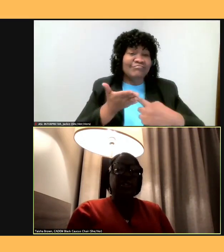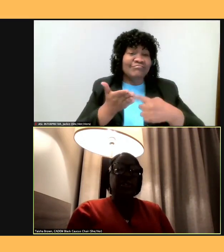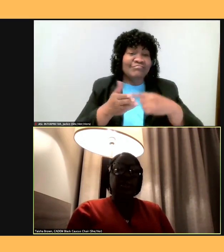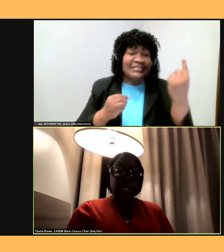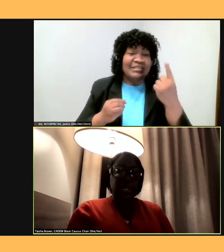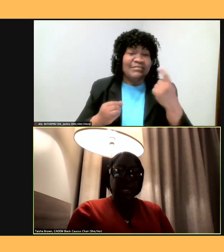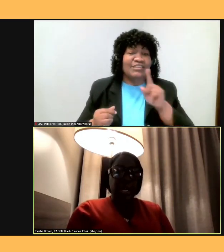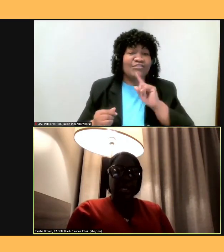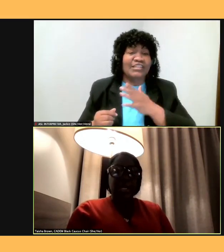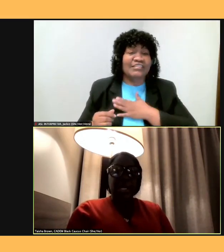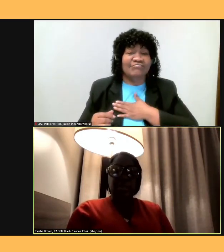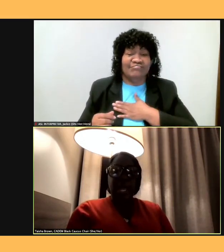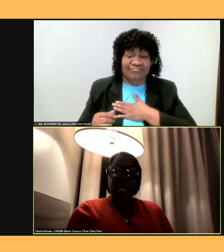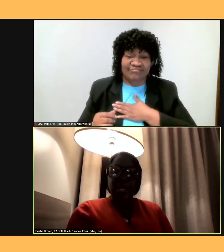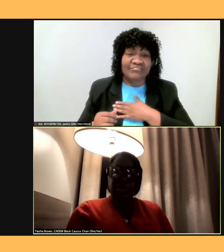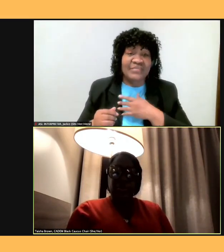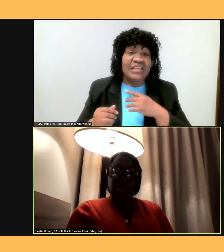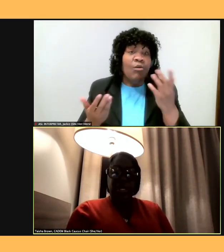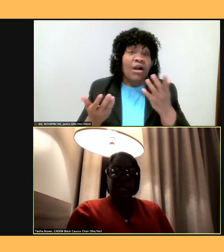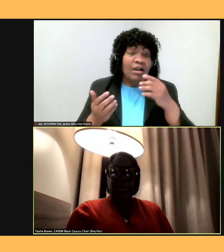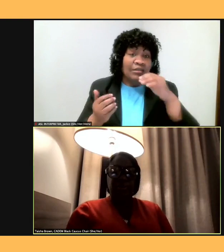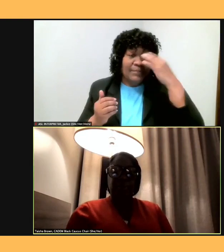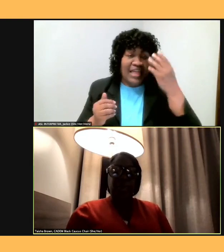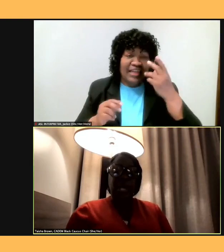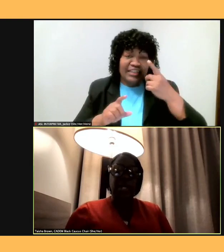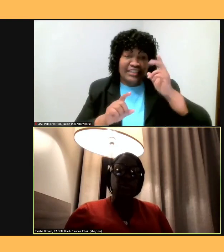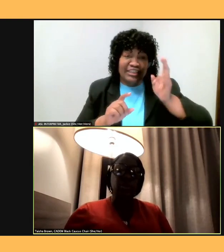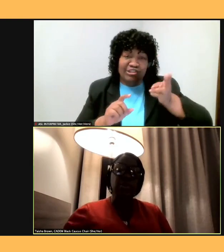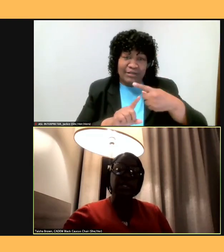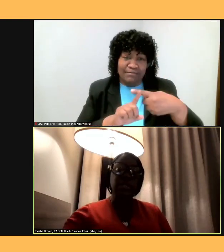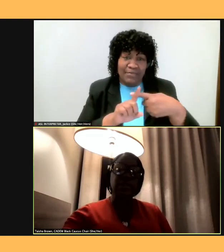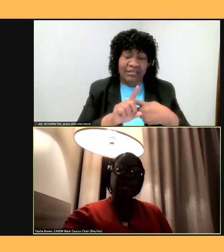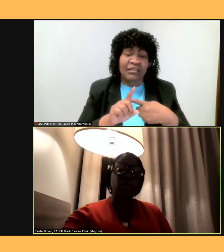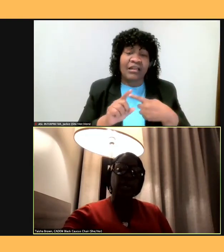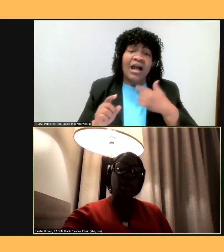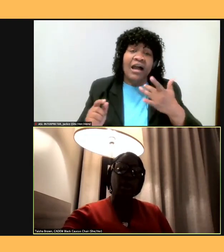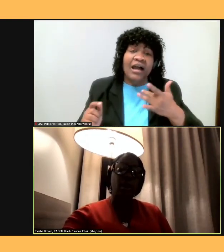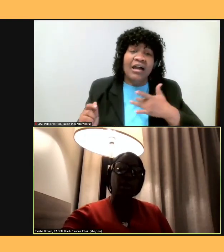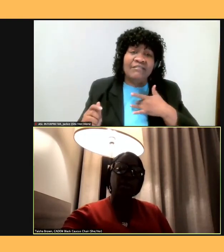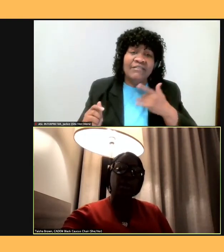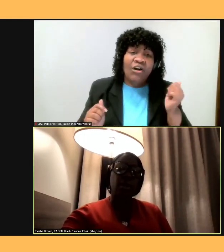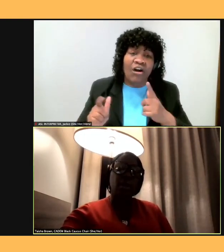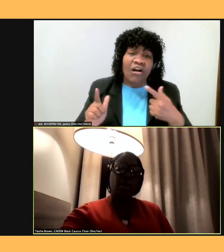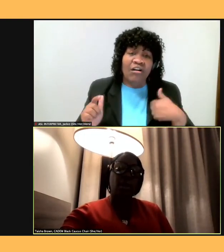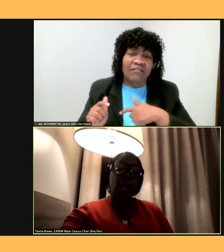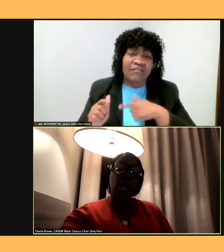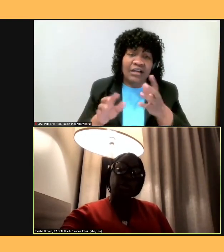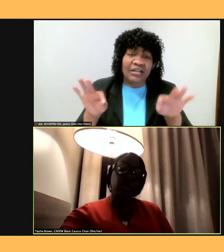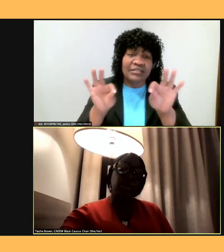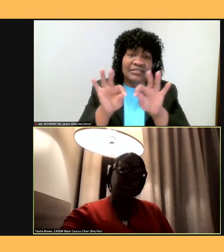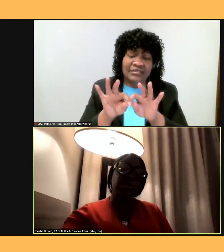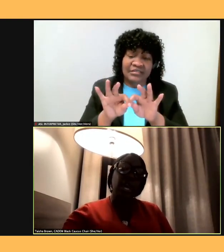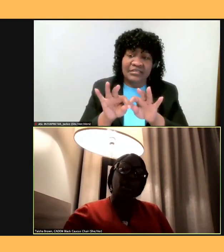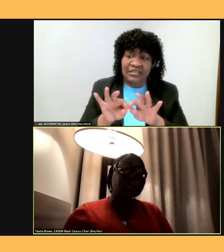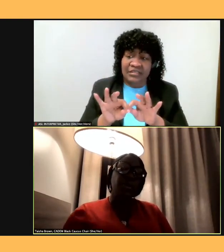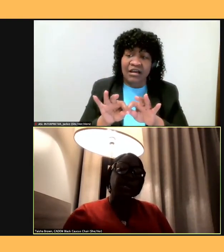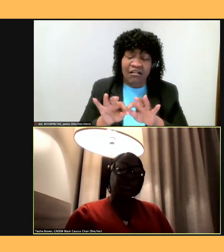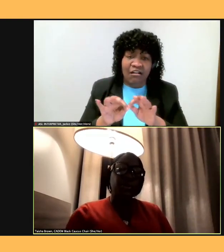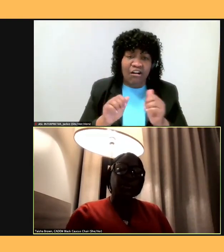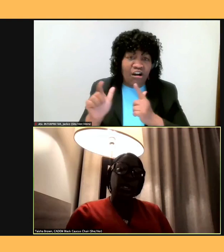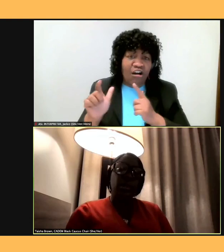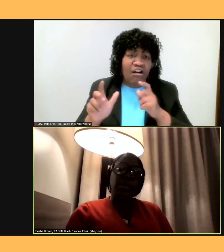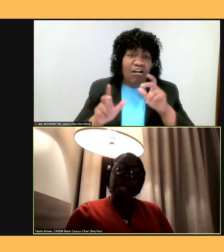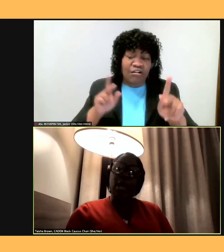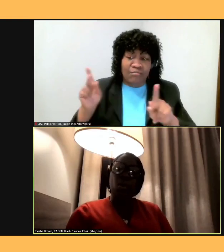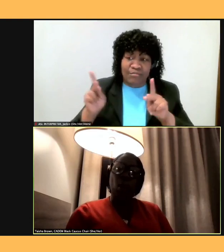and that is Black History Month. I truly believe that we all, I truly believe that all people, Black,